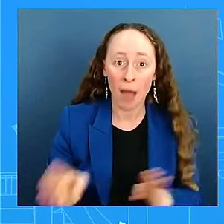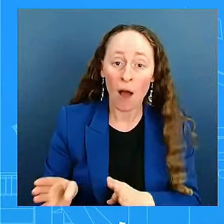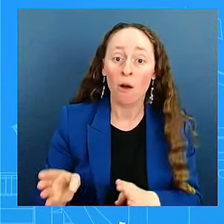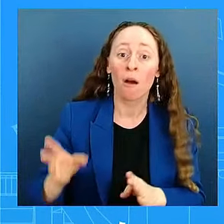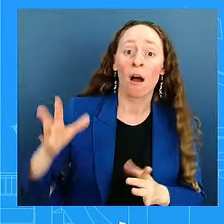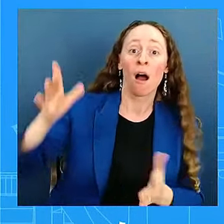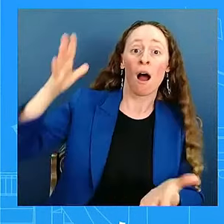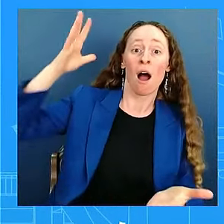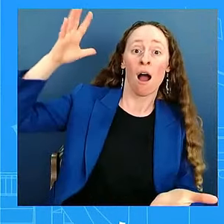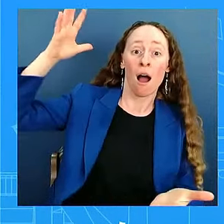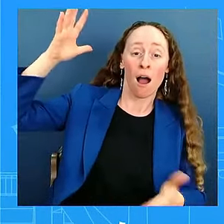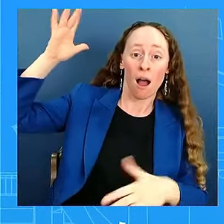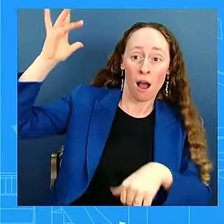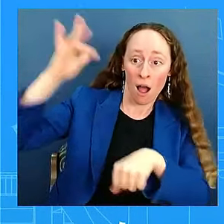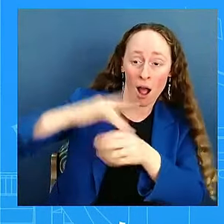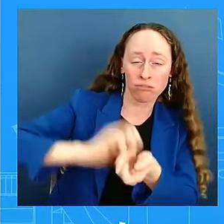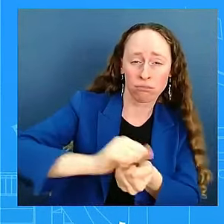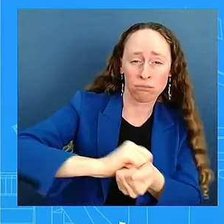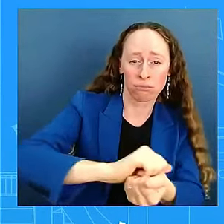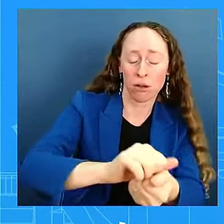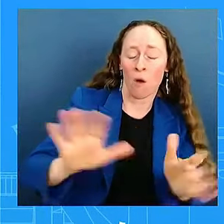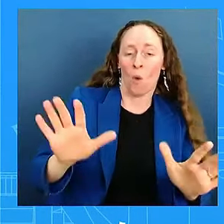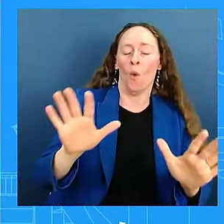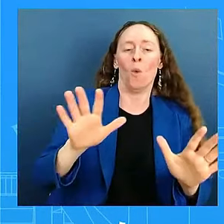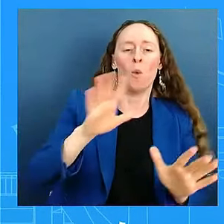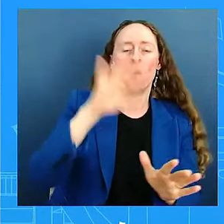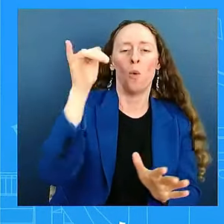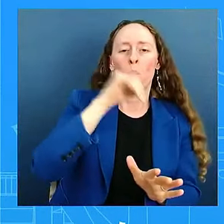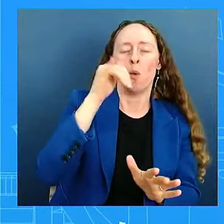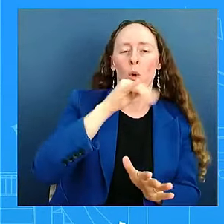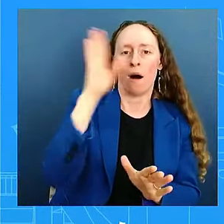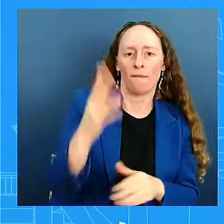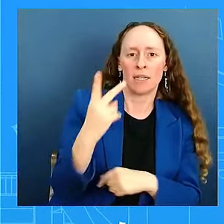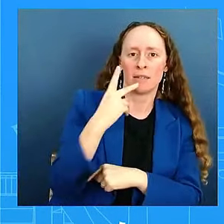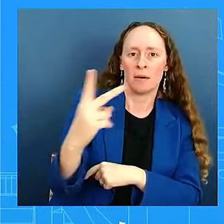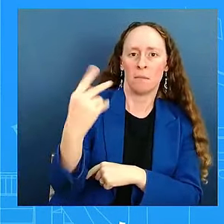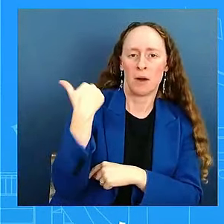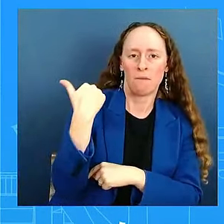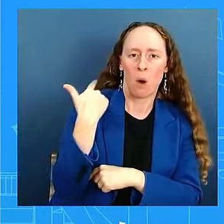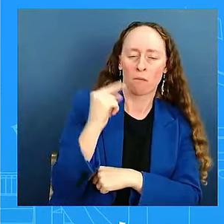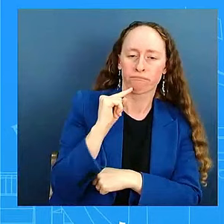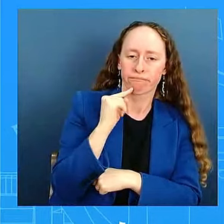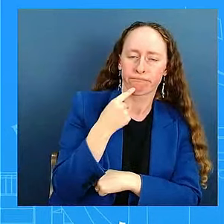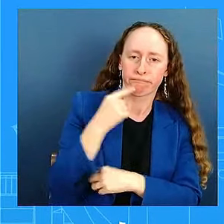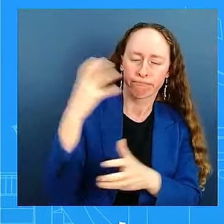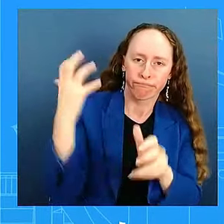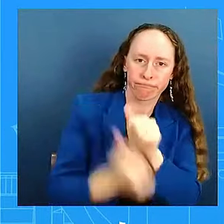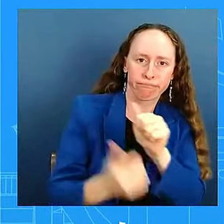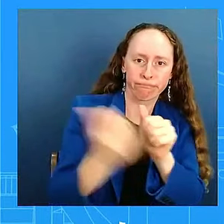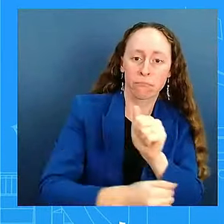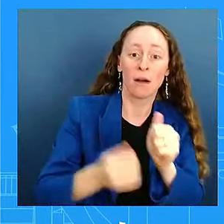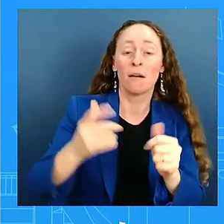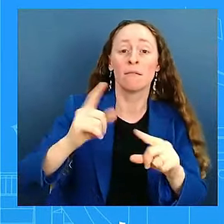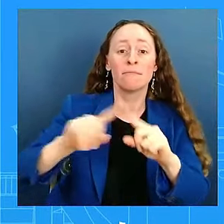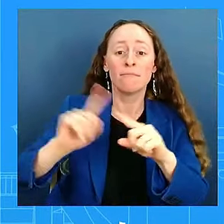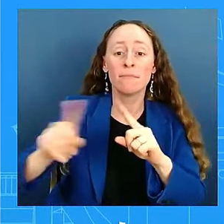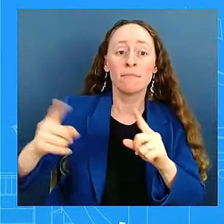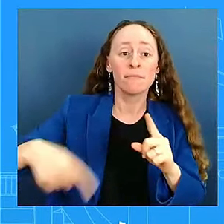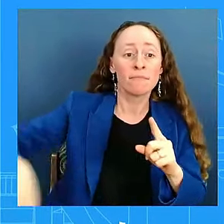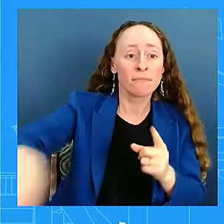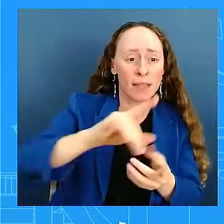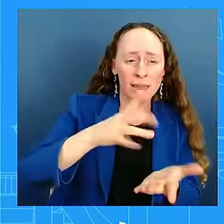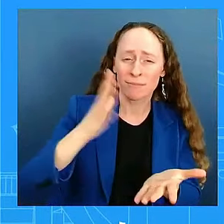not only industrial areas, but of course, as we also pointedly see, rural areas as well.